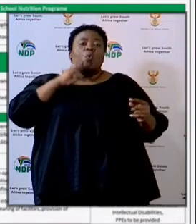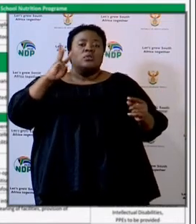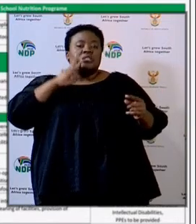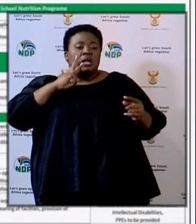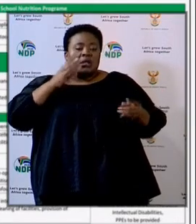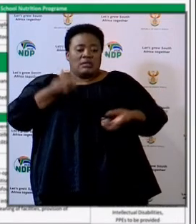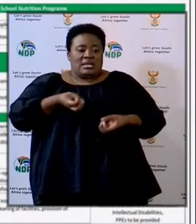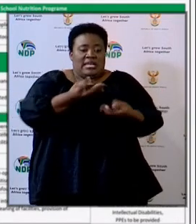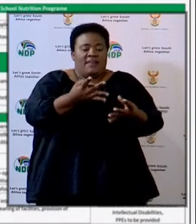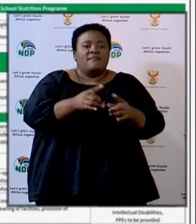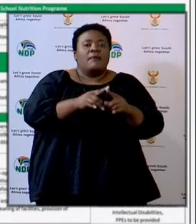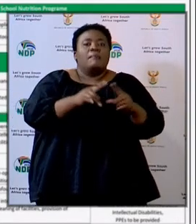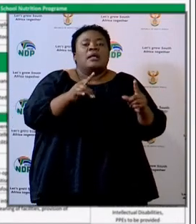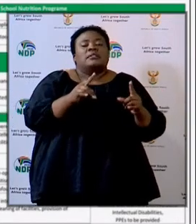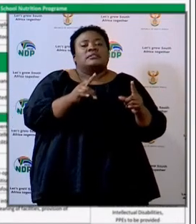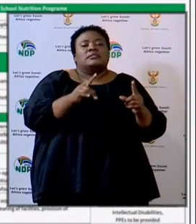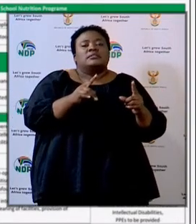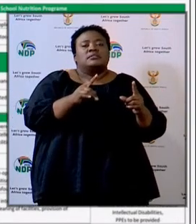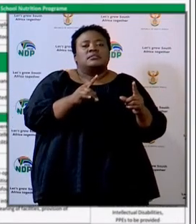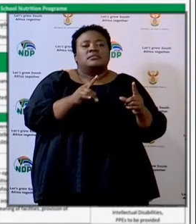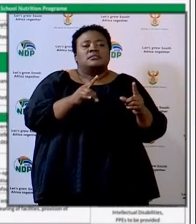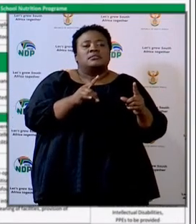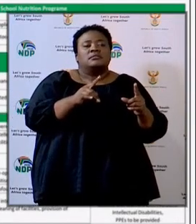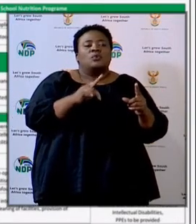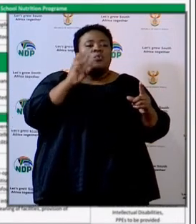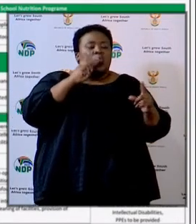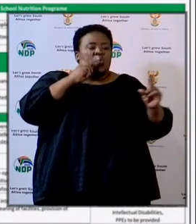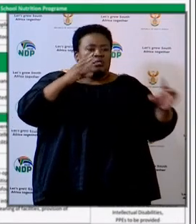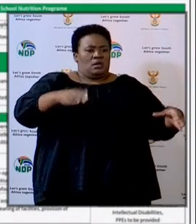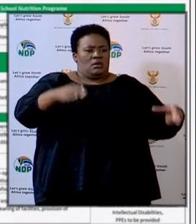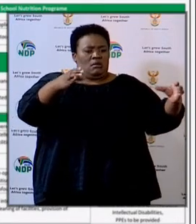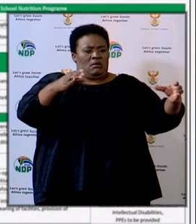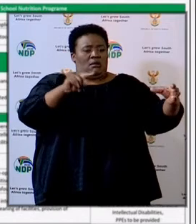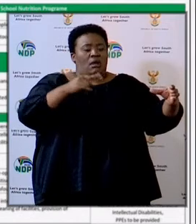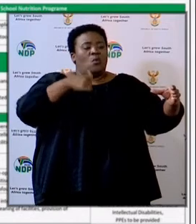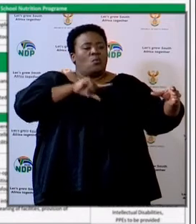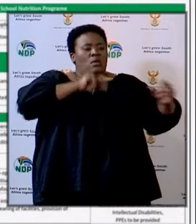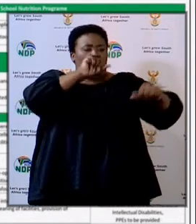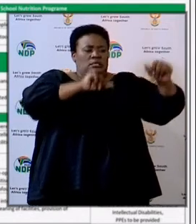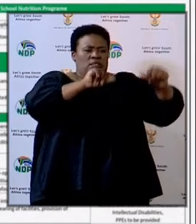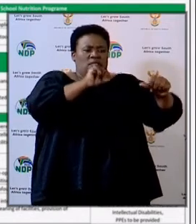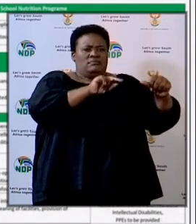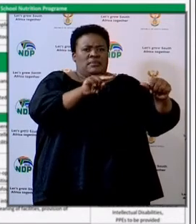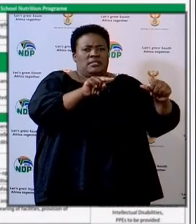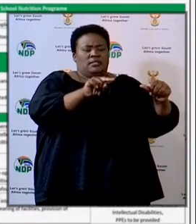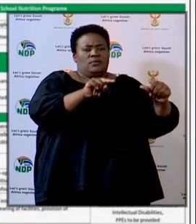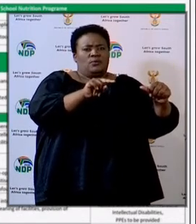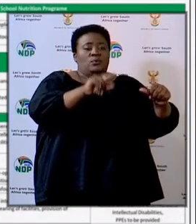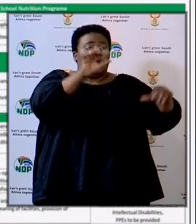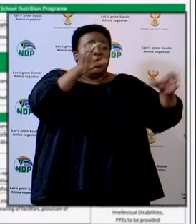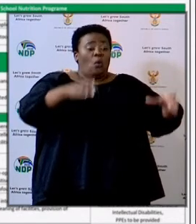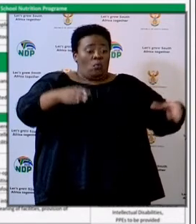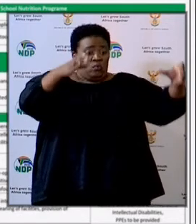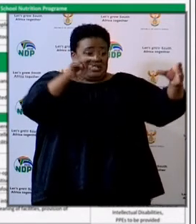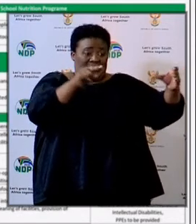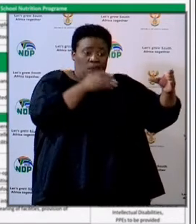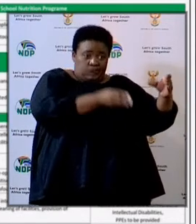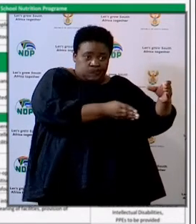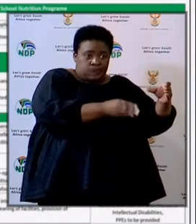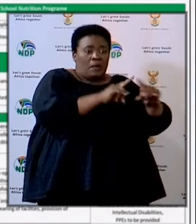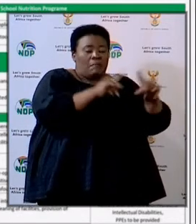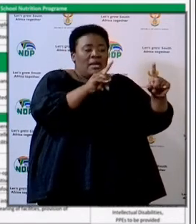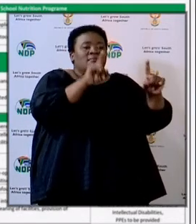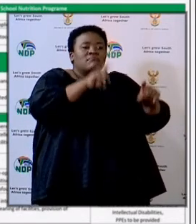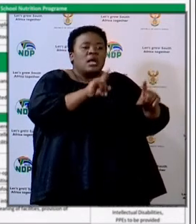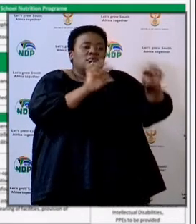about whether the tank is on site. That is the assessment that we are making. The second point is around